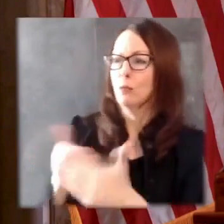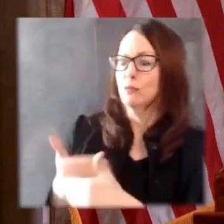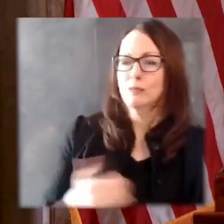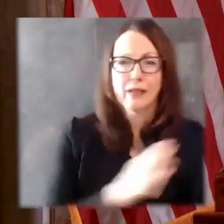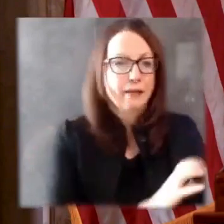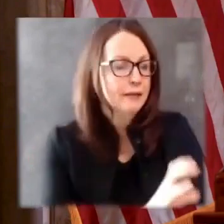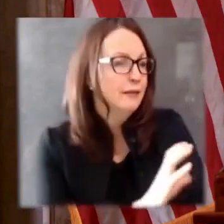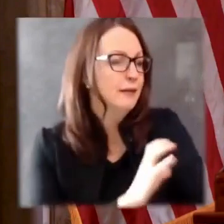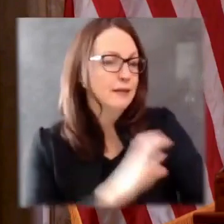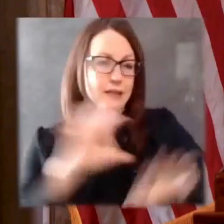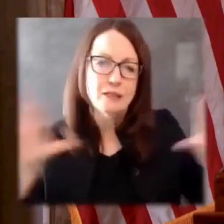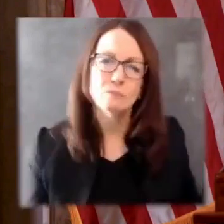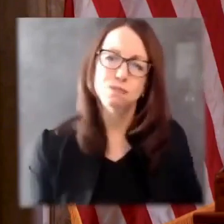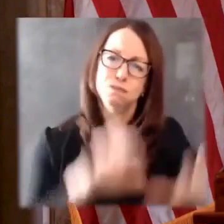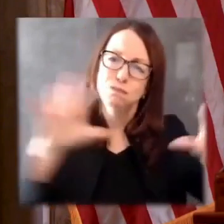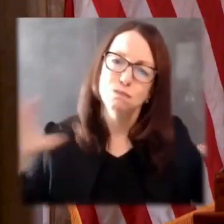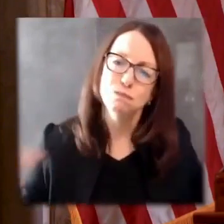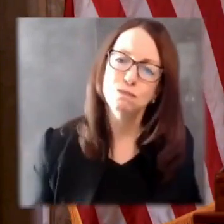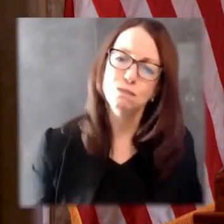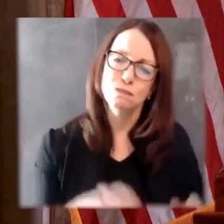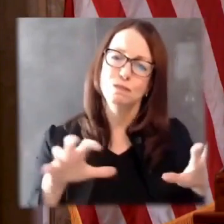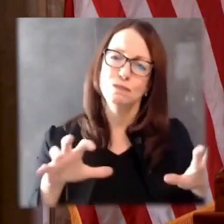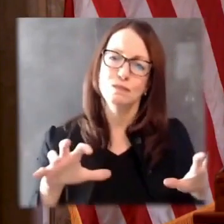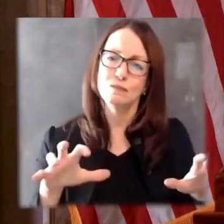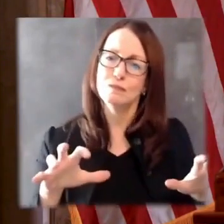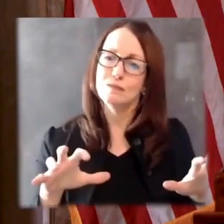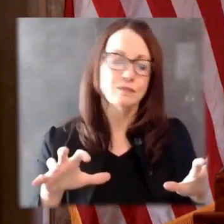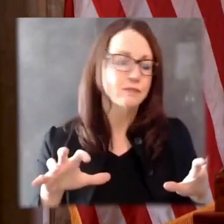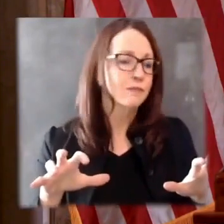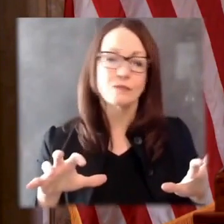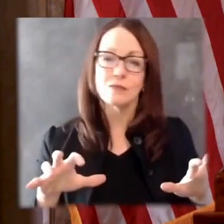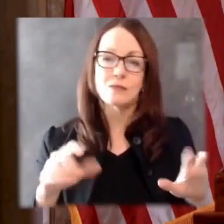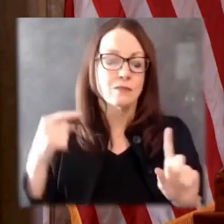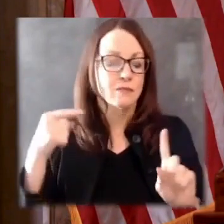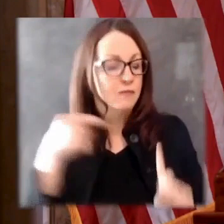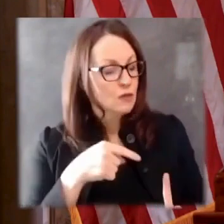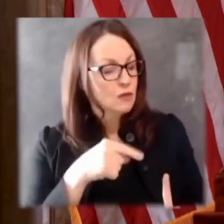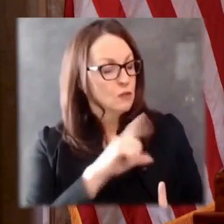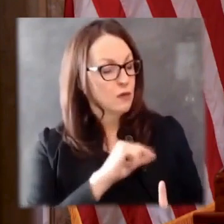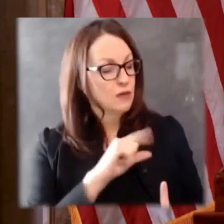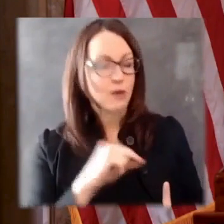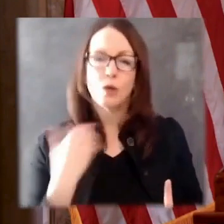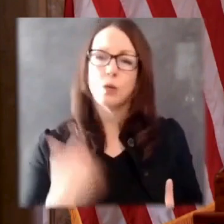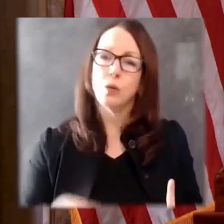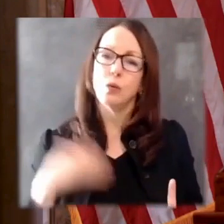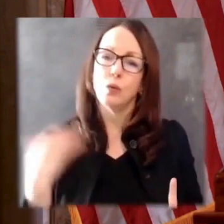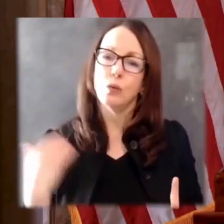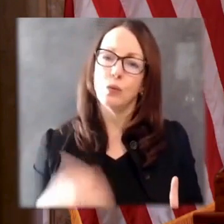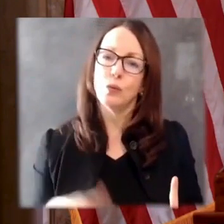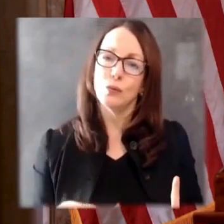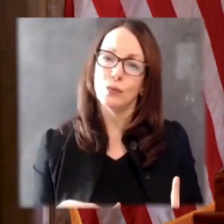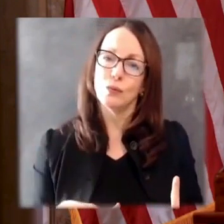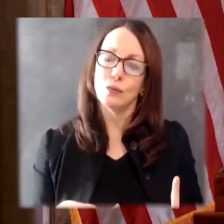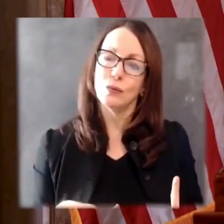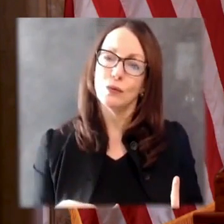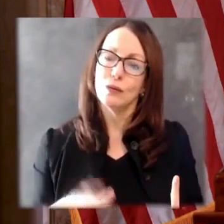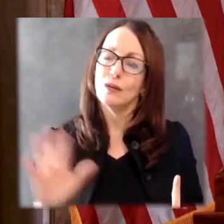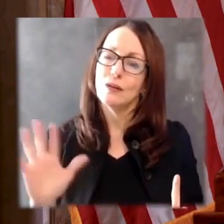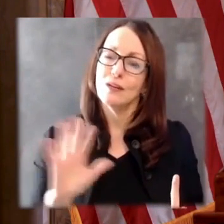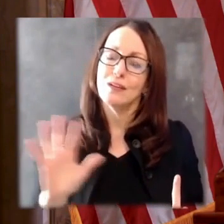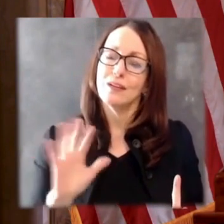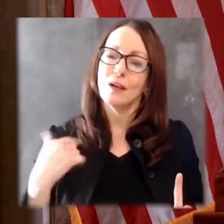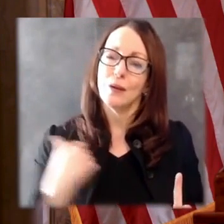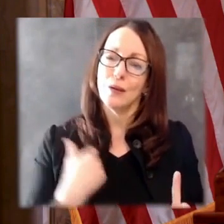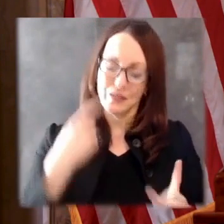past year asked a lot of us and we've asked a lot of one another. But when we did, we found that the strength of our